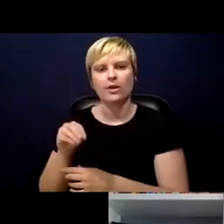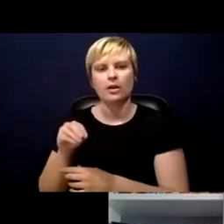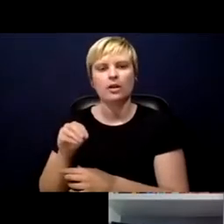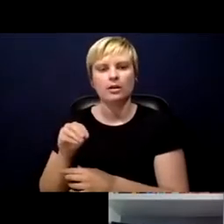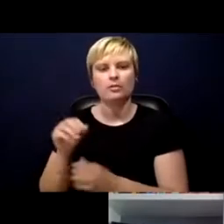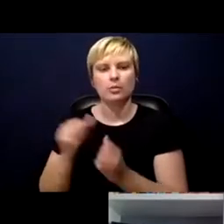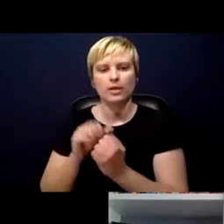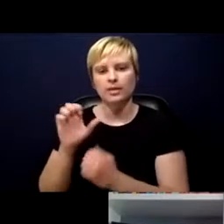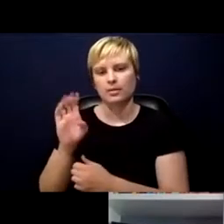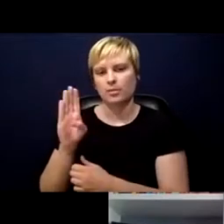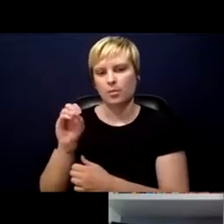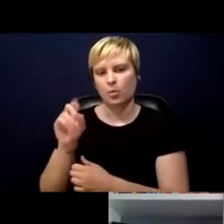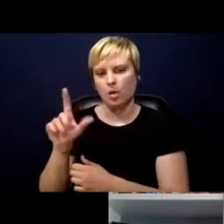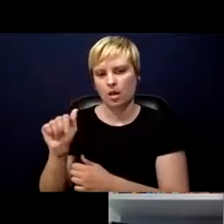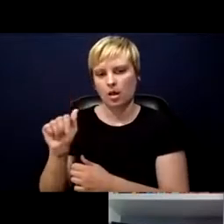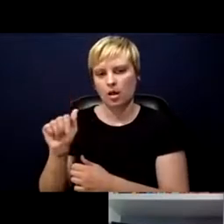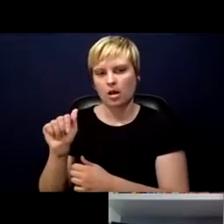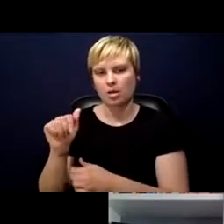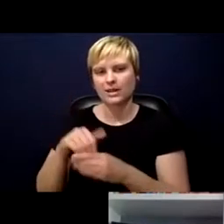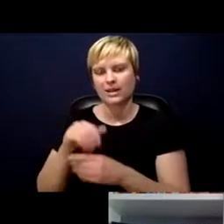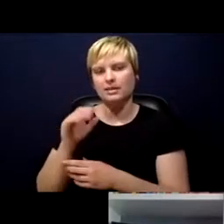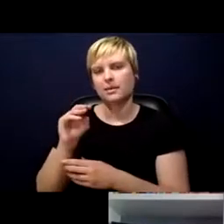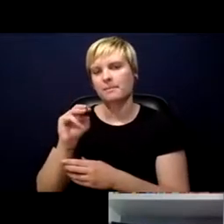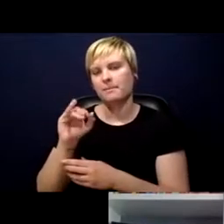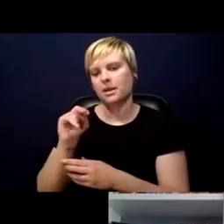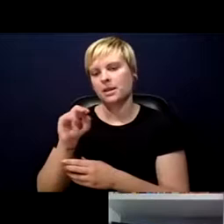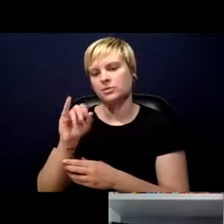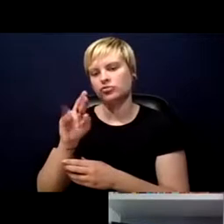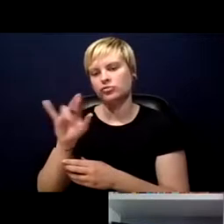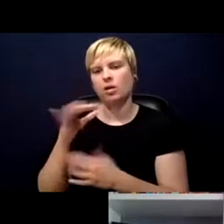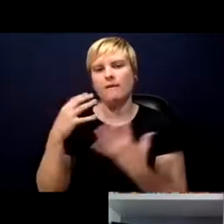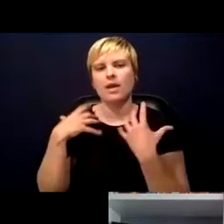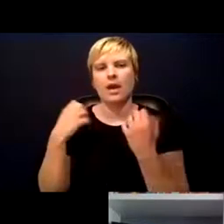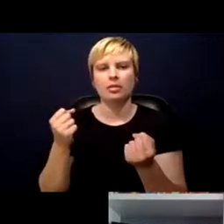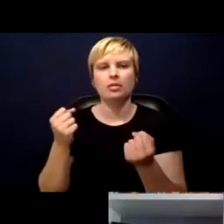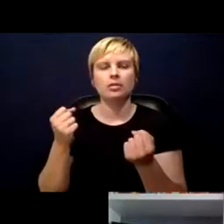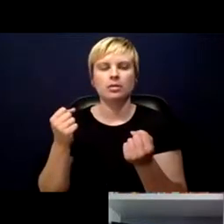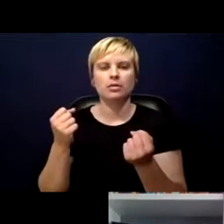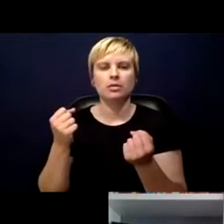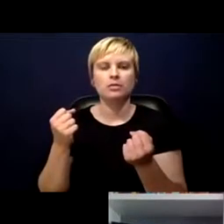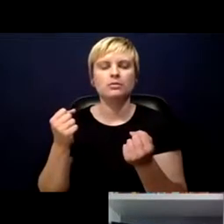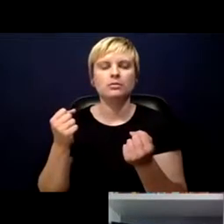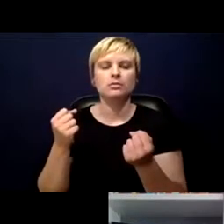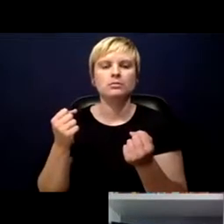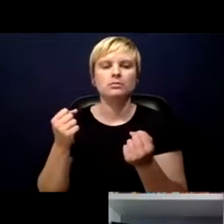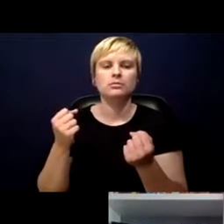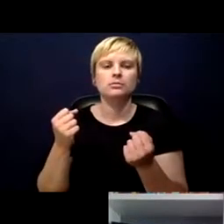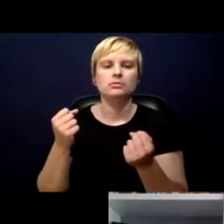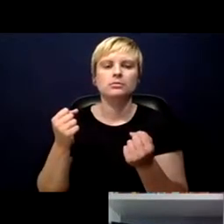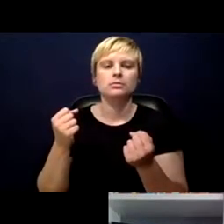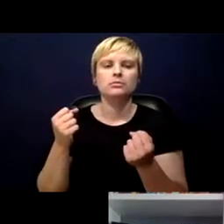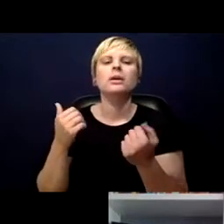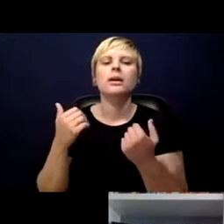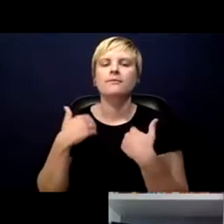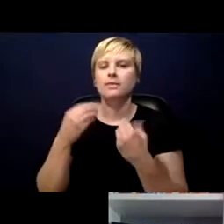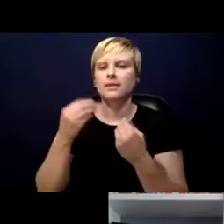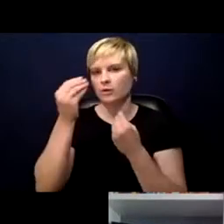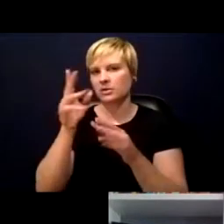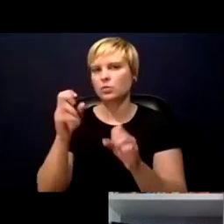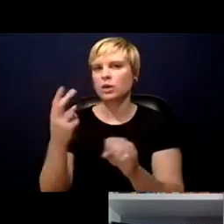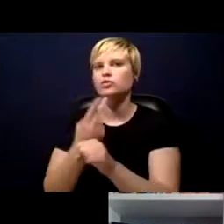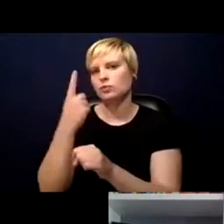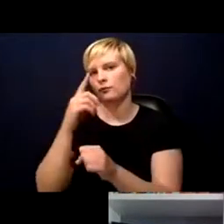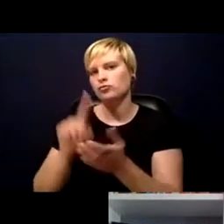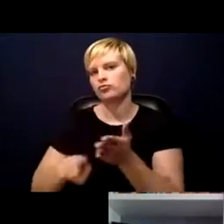in the Ministry of Health and Public Health Department. Those are significant information, could be used for research in the